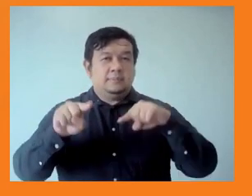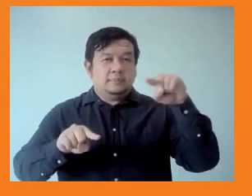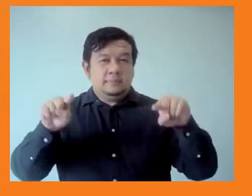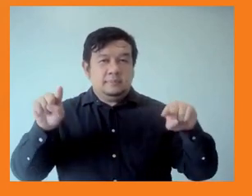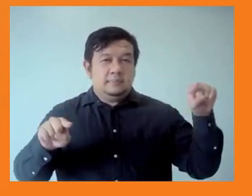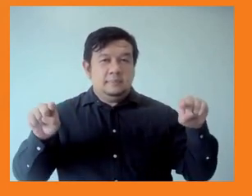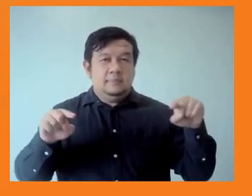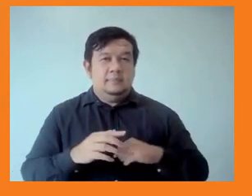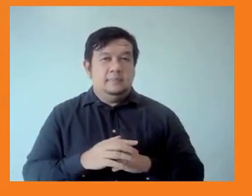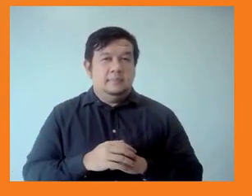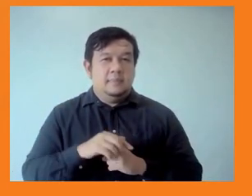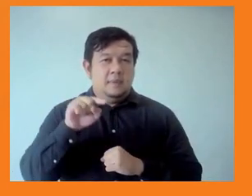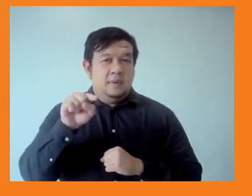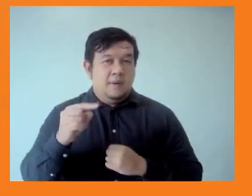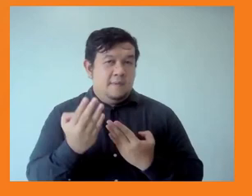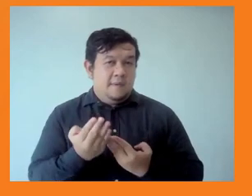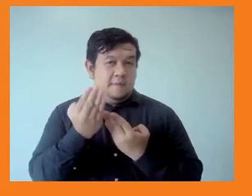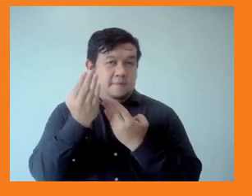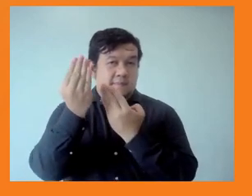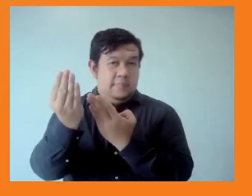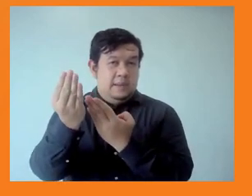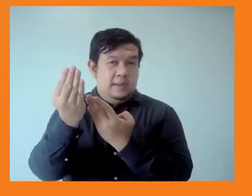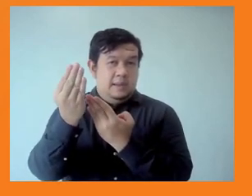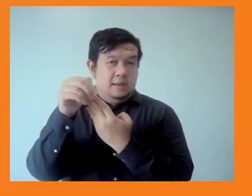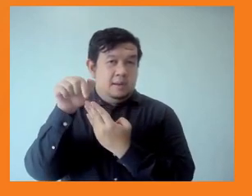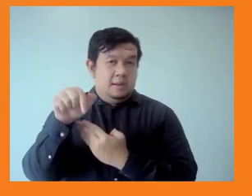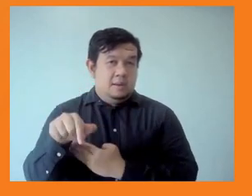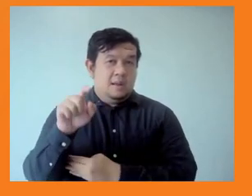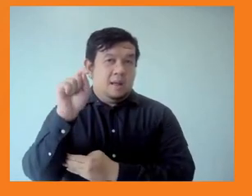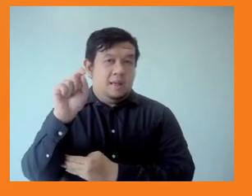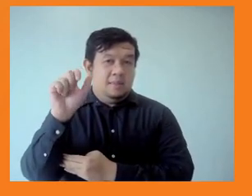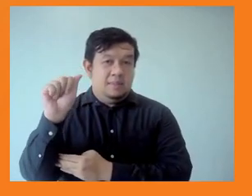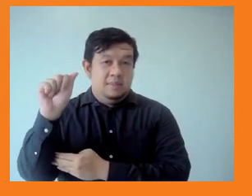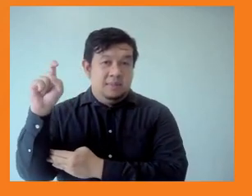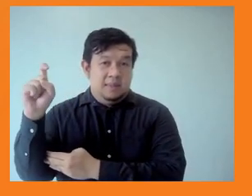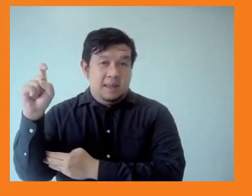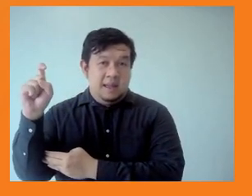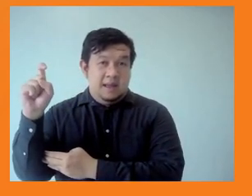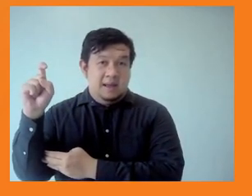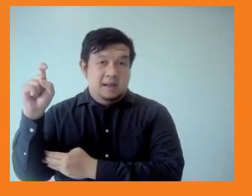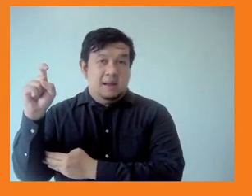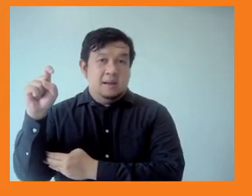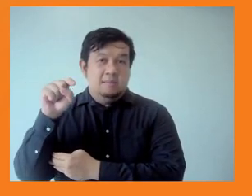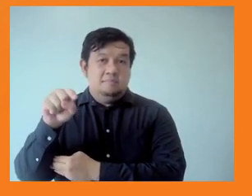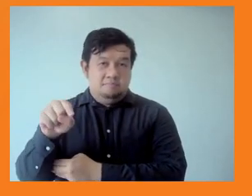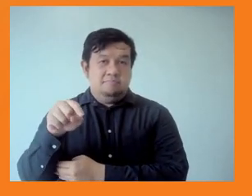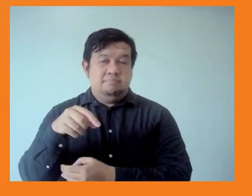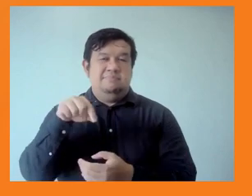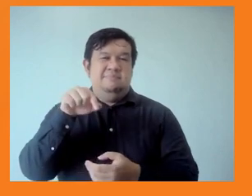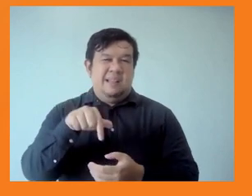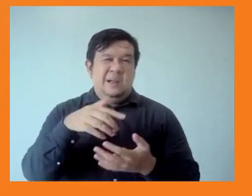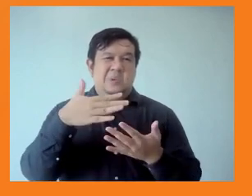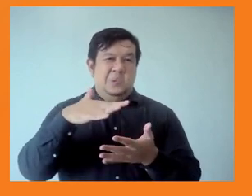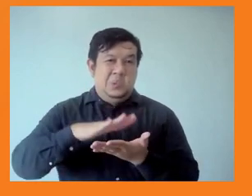raising the top tax rates, cutting exemptions and incentives for the wealthy, making sure that you